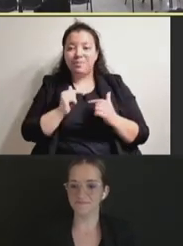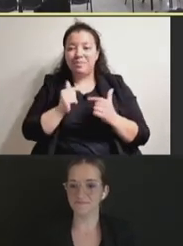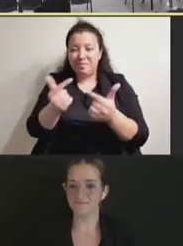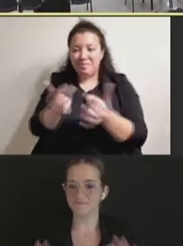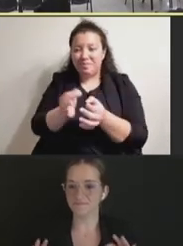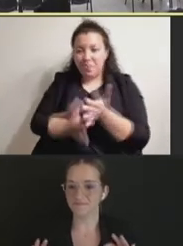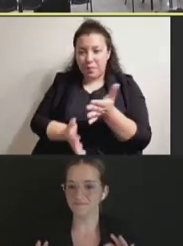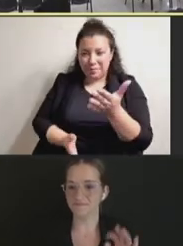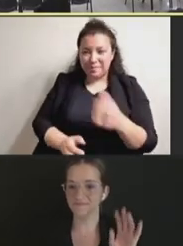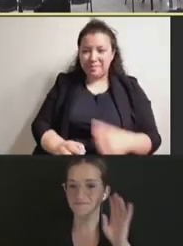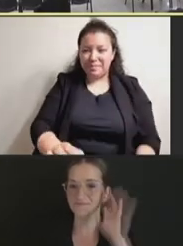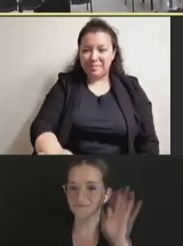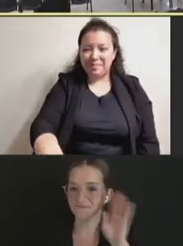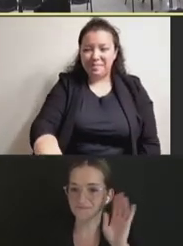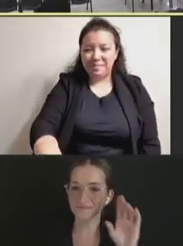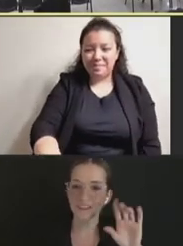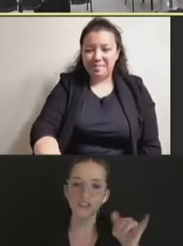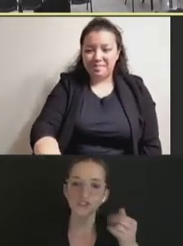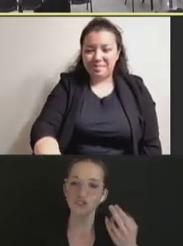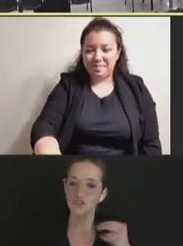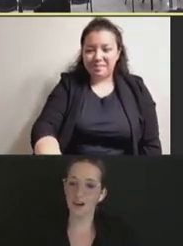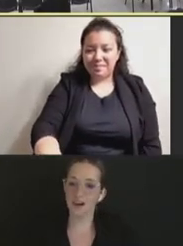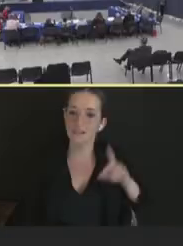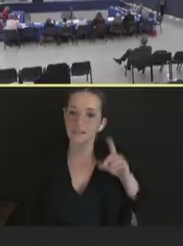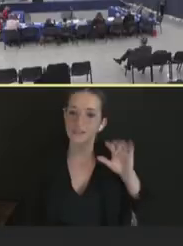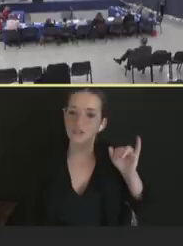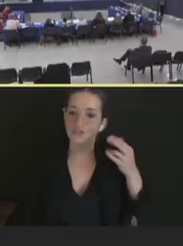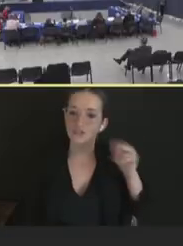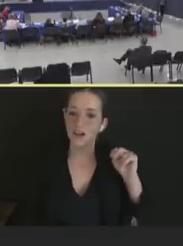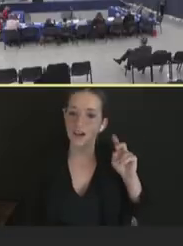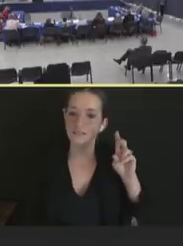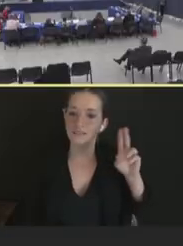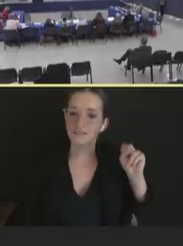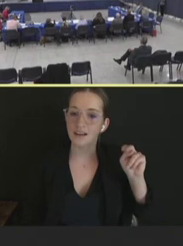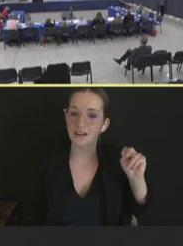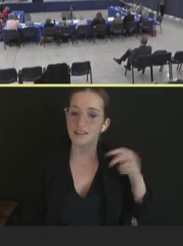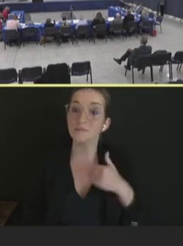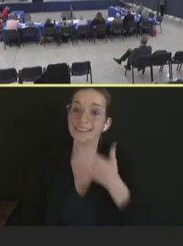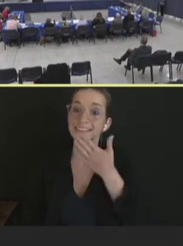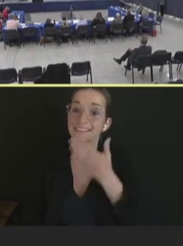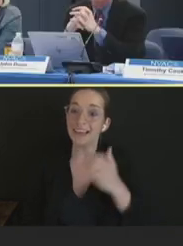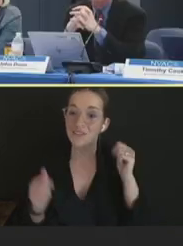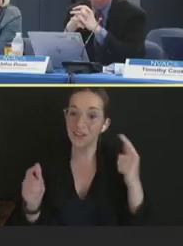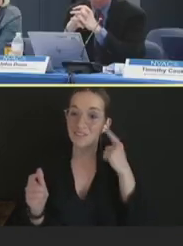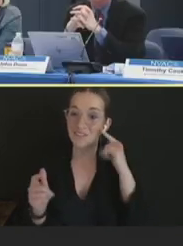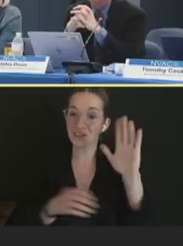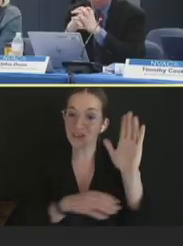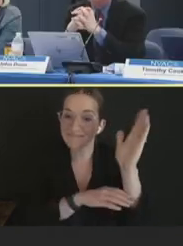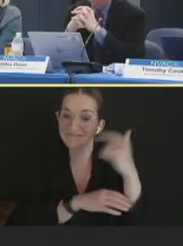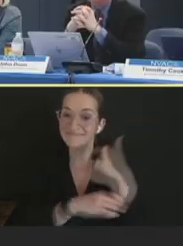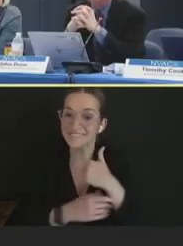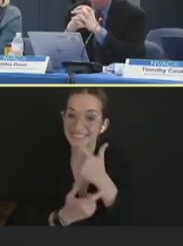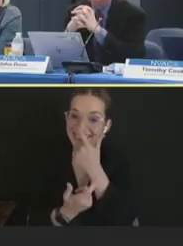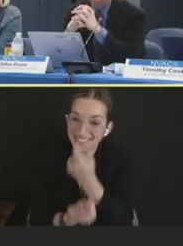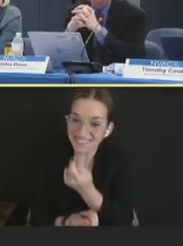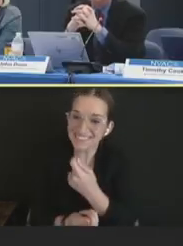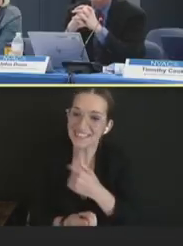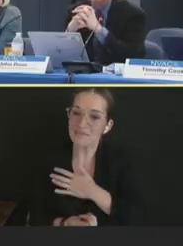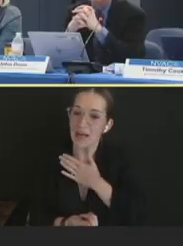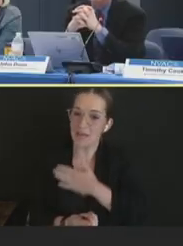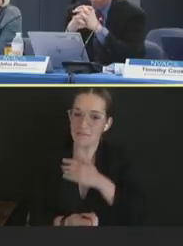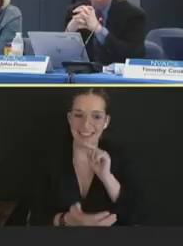Donne. I wanted to thank all of you for this. These were really interesting. And I'm glad that it's something that we're doing.